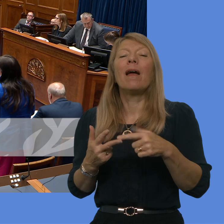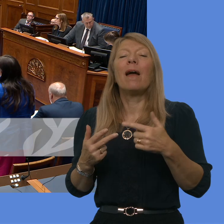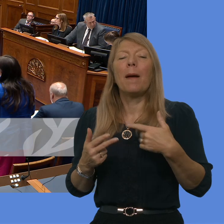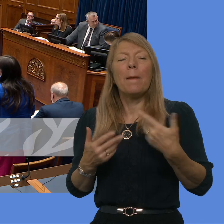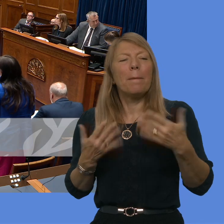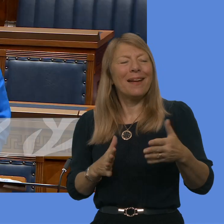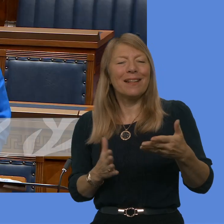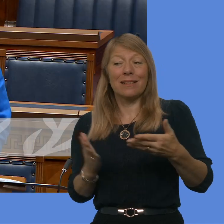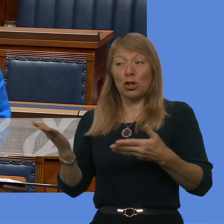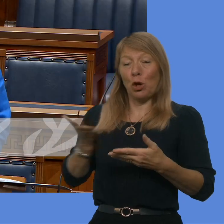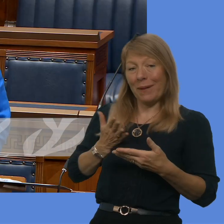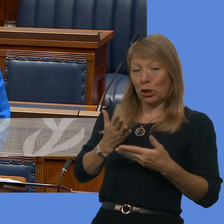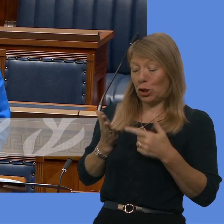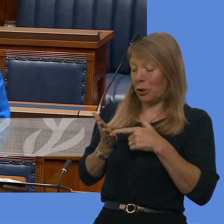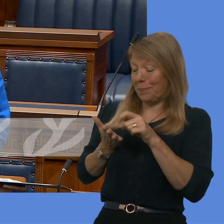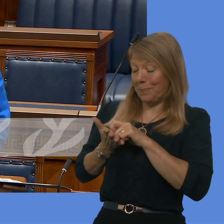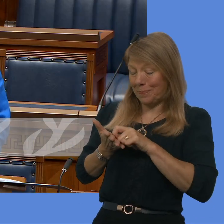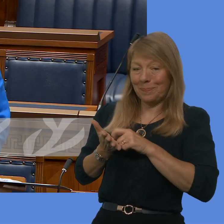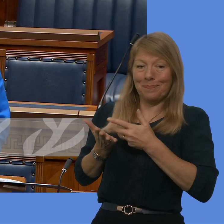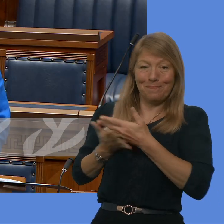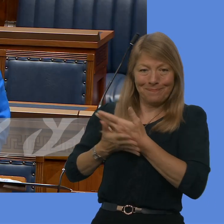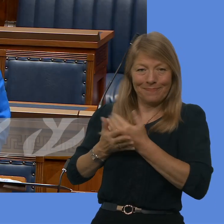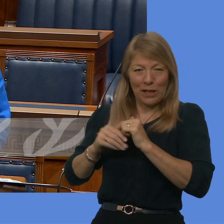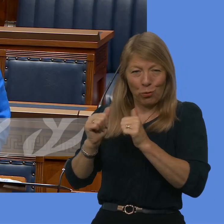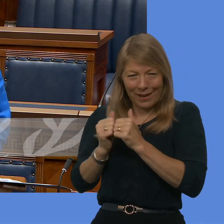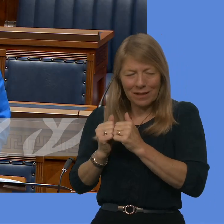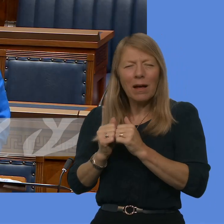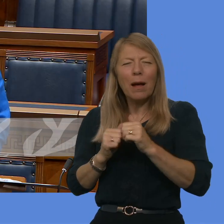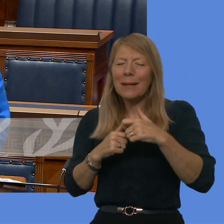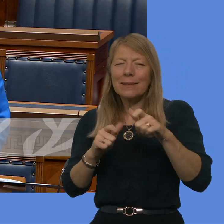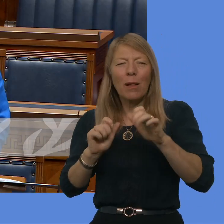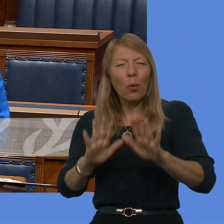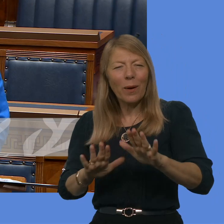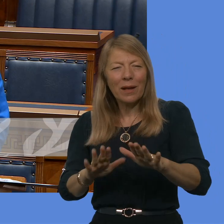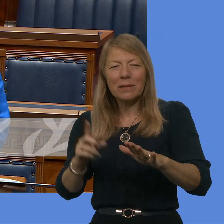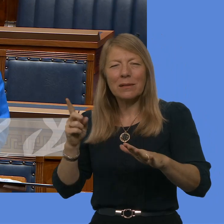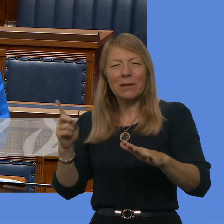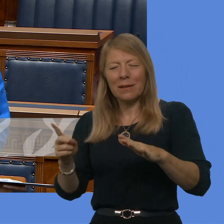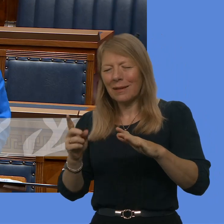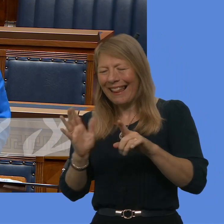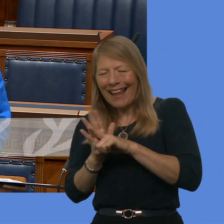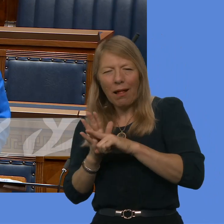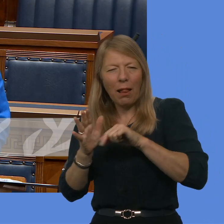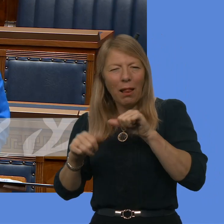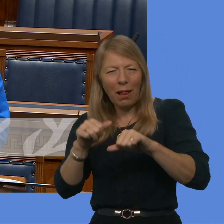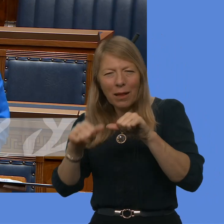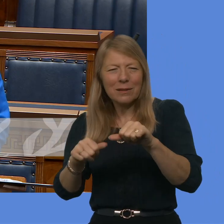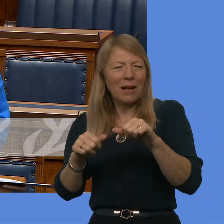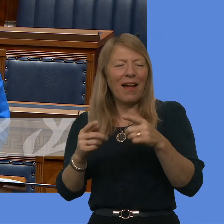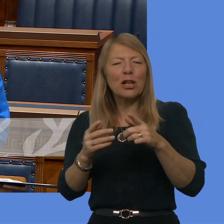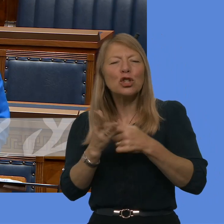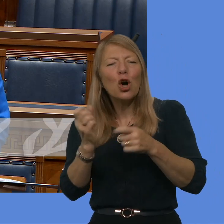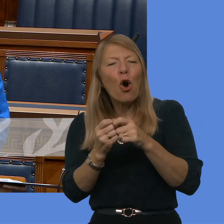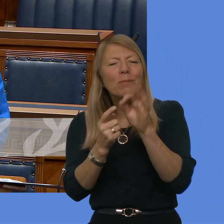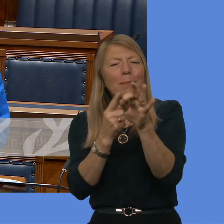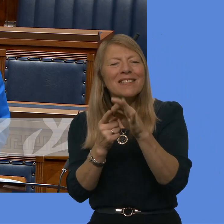agreed that. We are now waiting for the more detailed around the legalities, the contracts, proposals, the job spec, and all of those different requirements that we need to